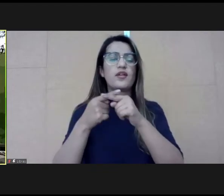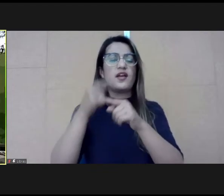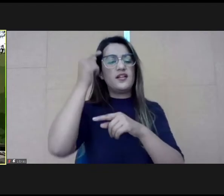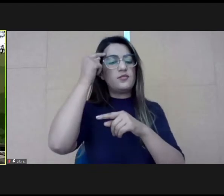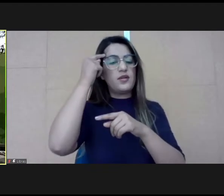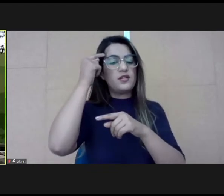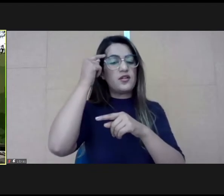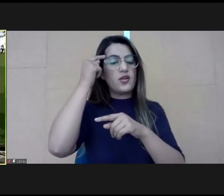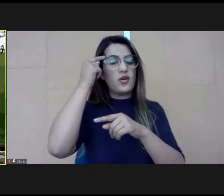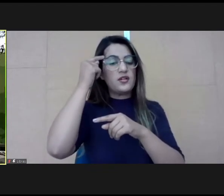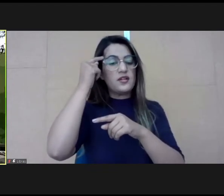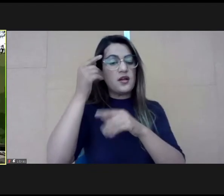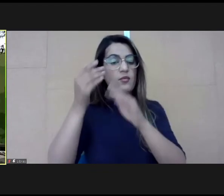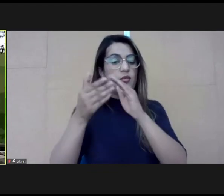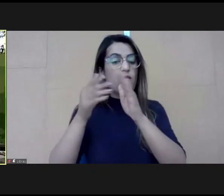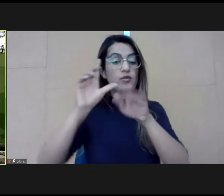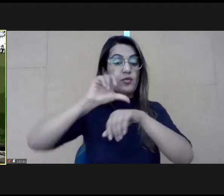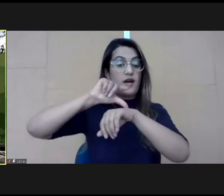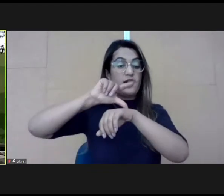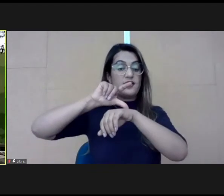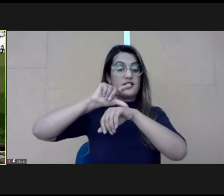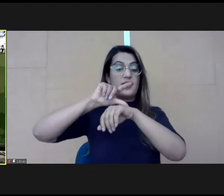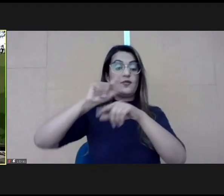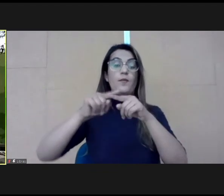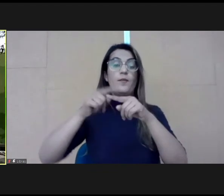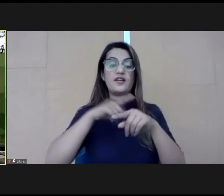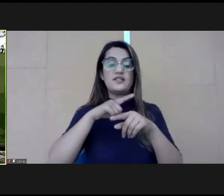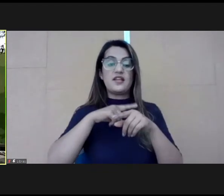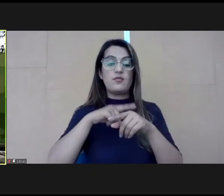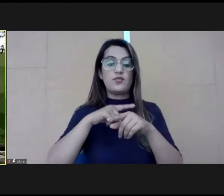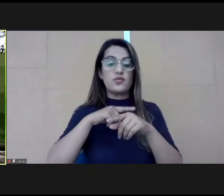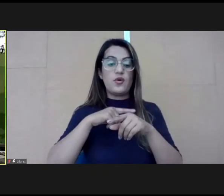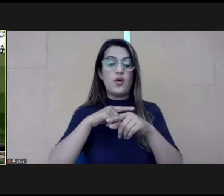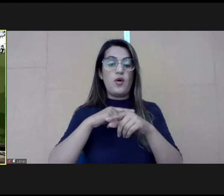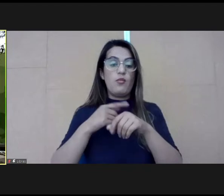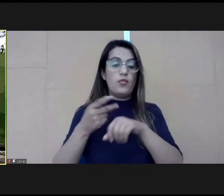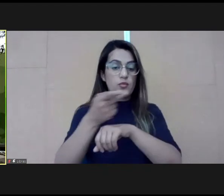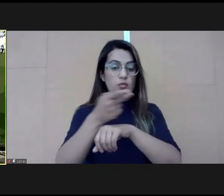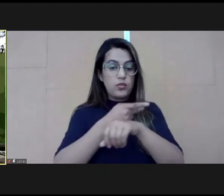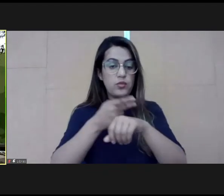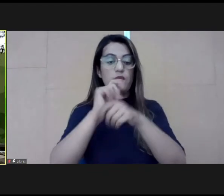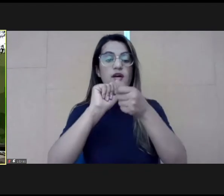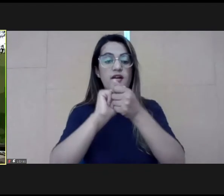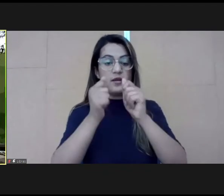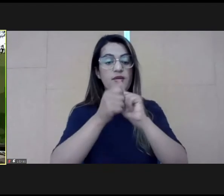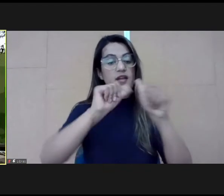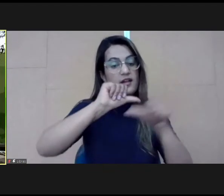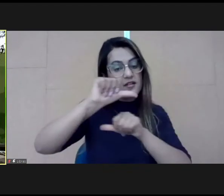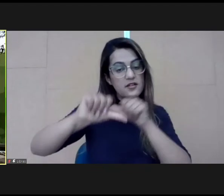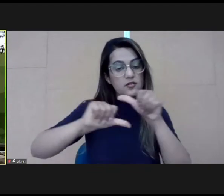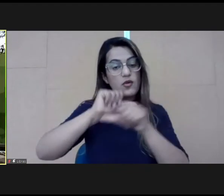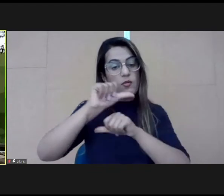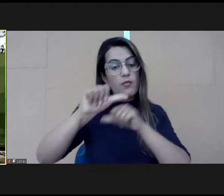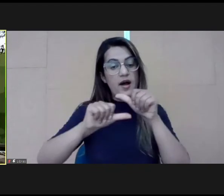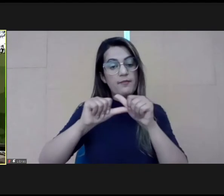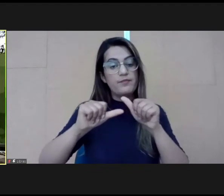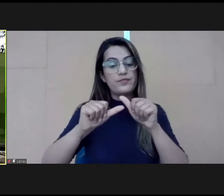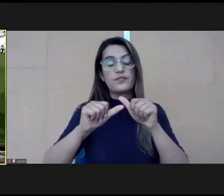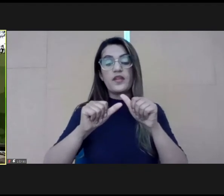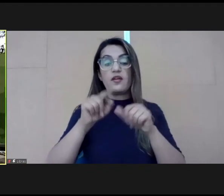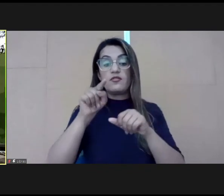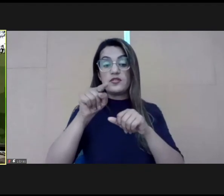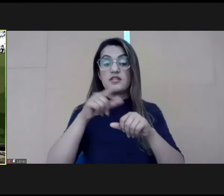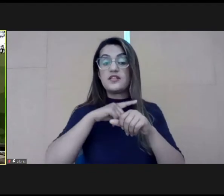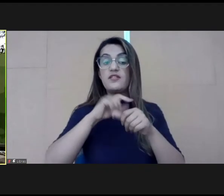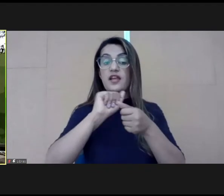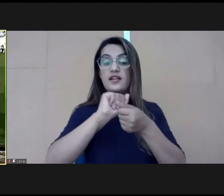have articulated digital standards or digital principles. I'm happy to share those from Canada, but these are really